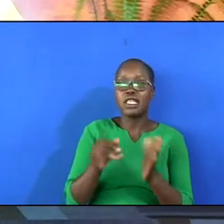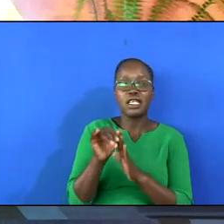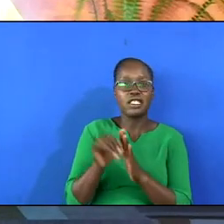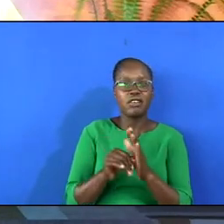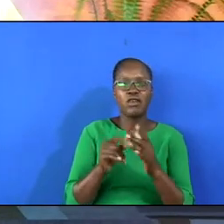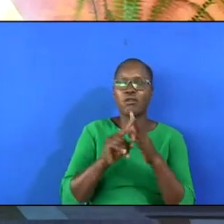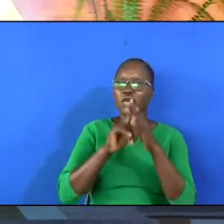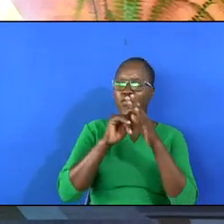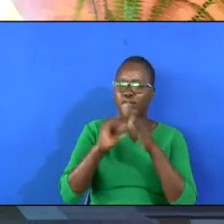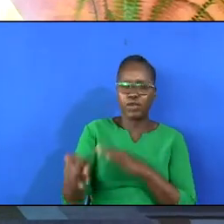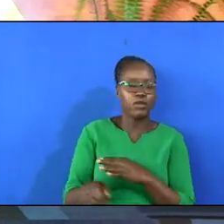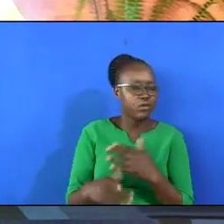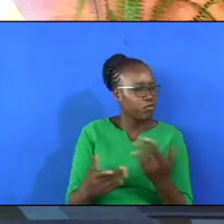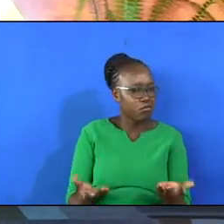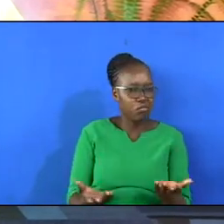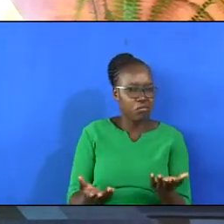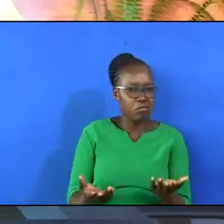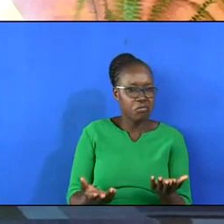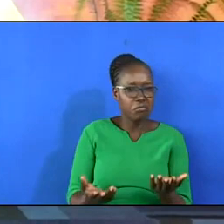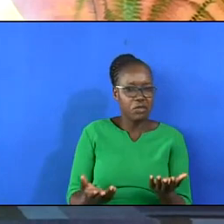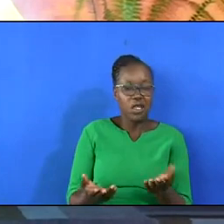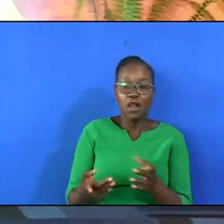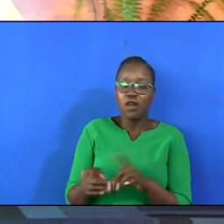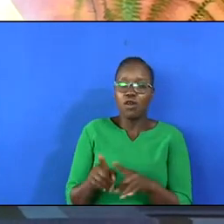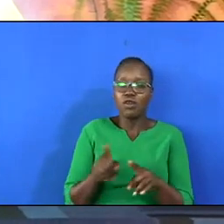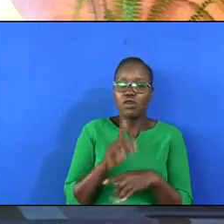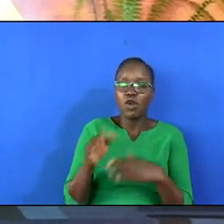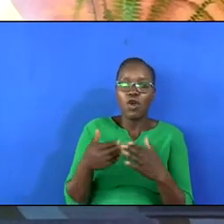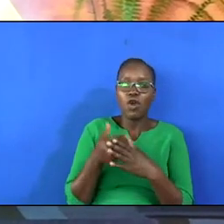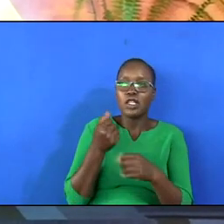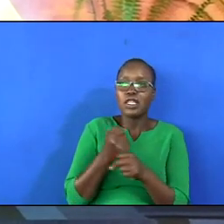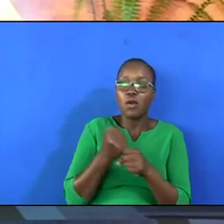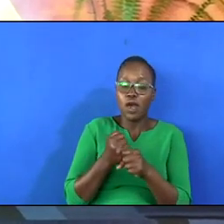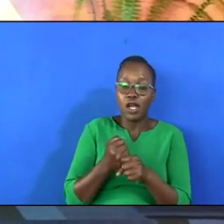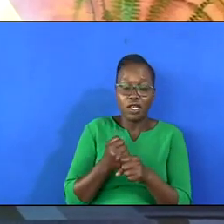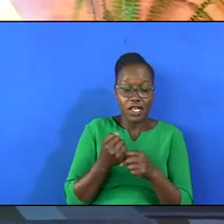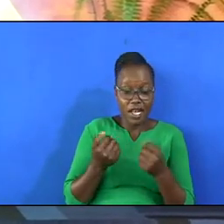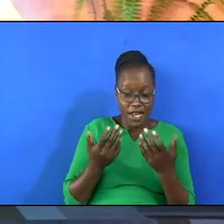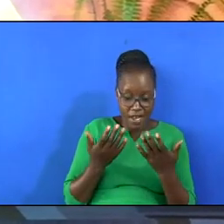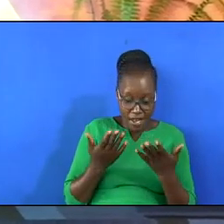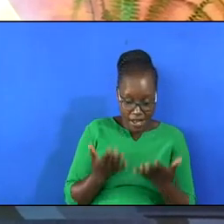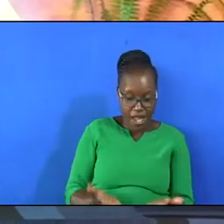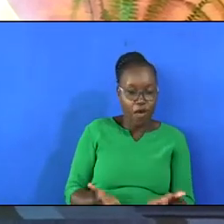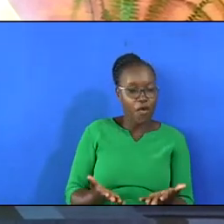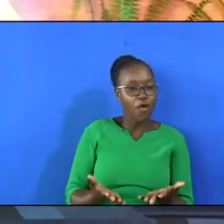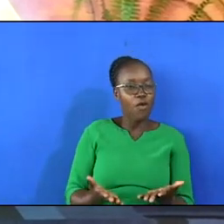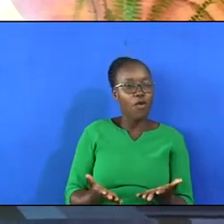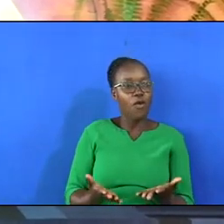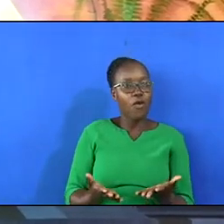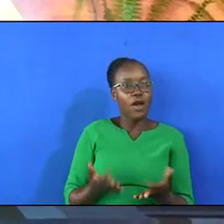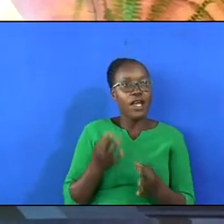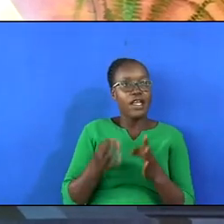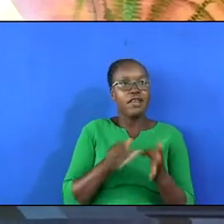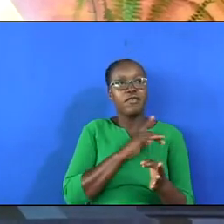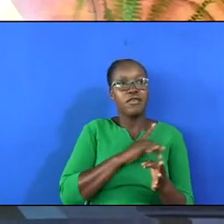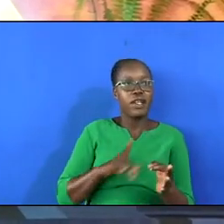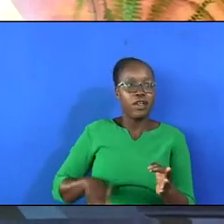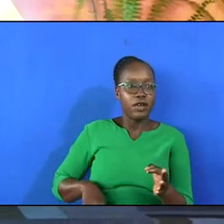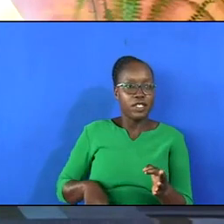gone. Do you know that even all the work that you have done, if the Lord